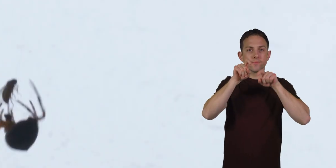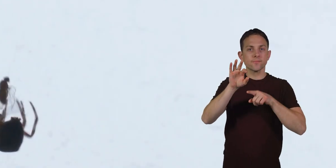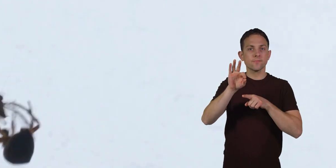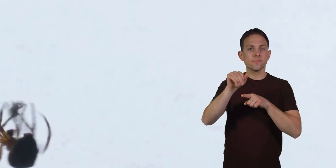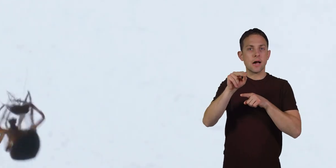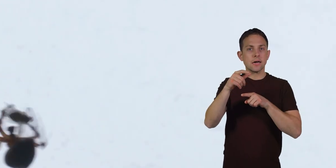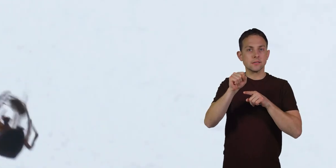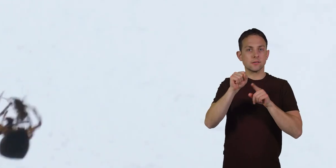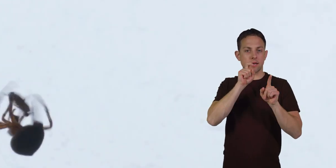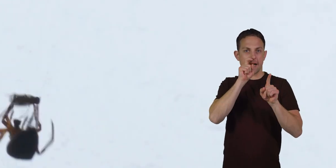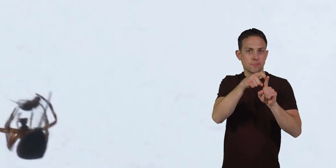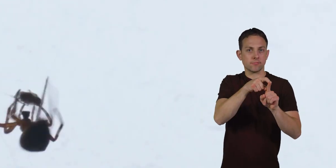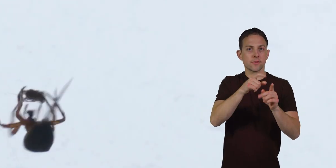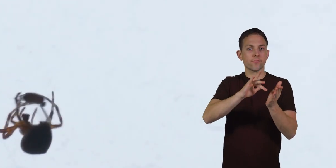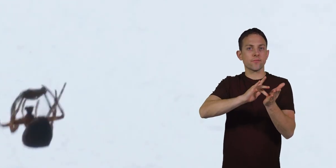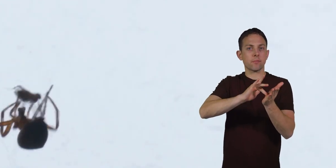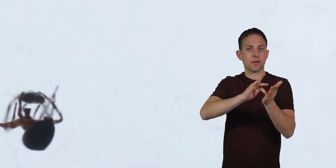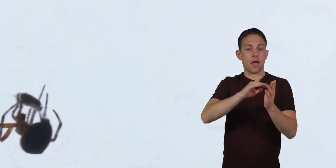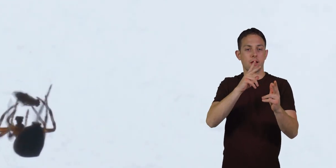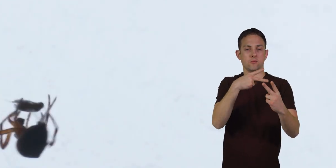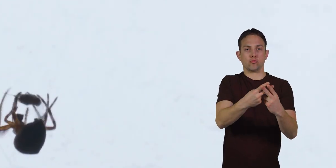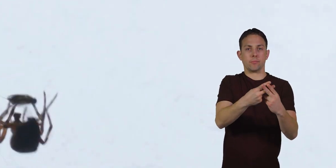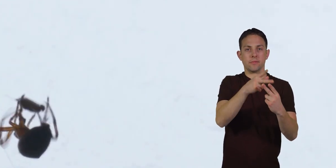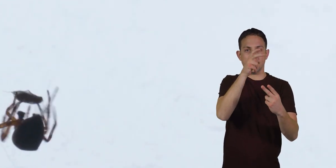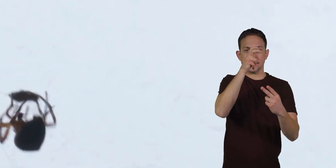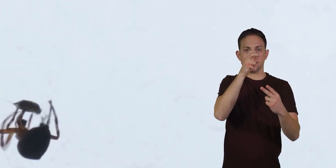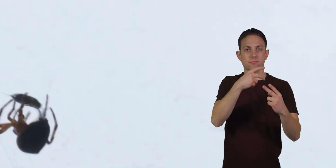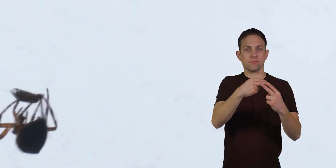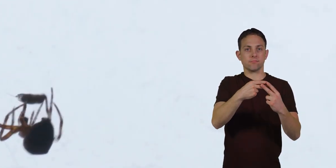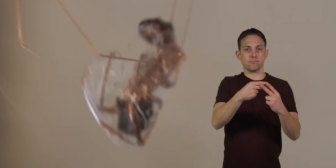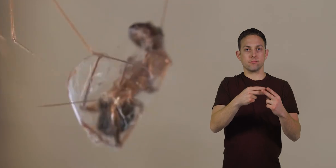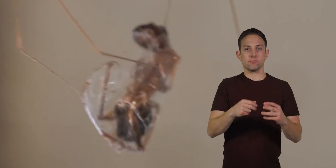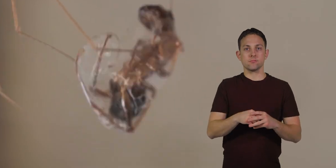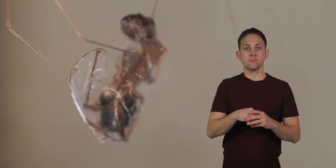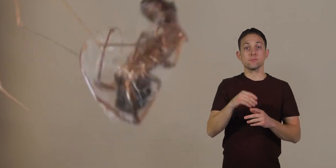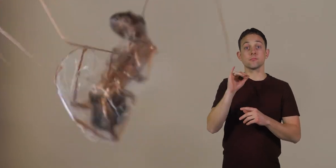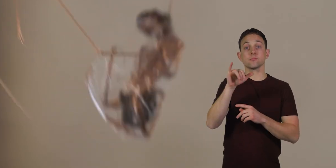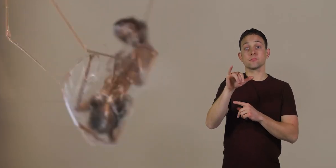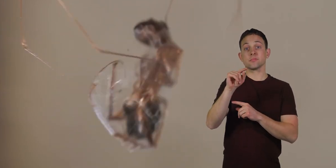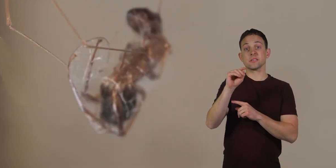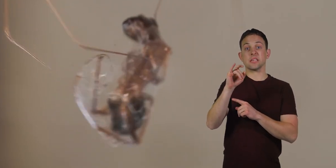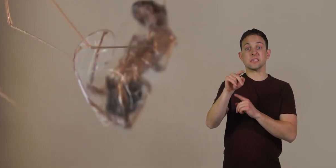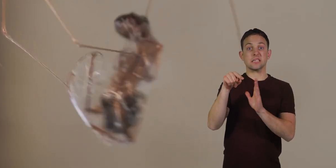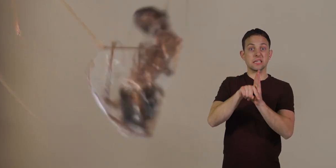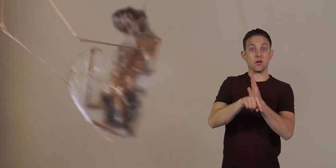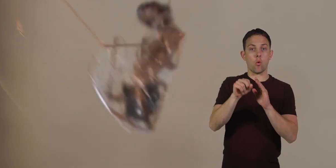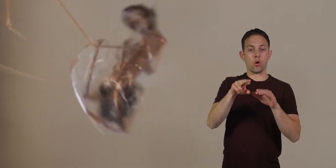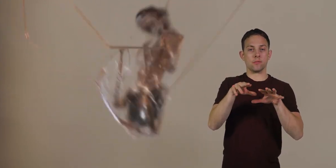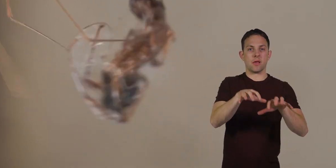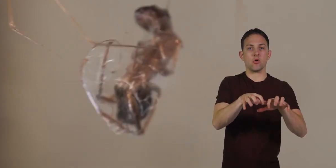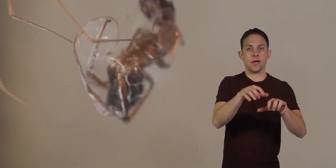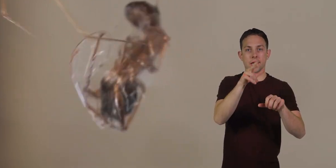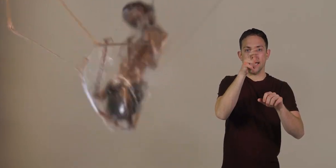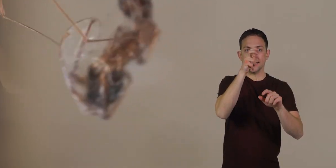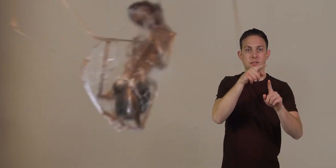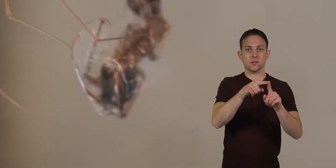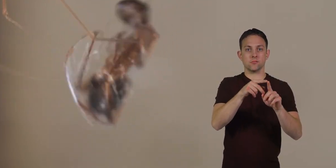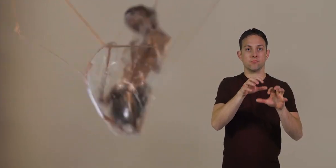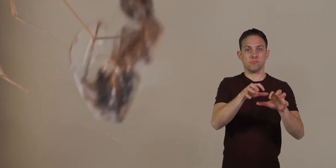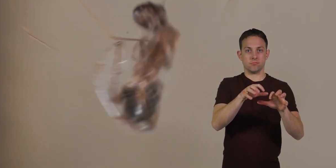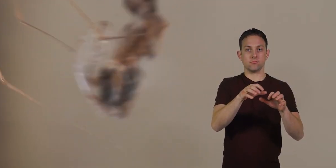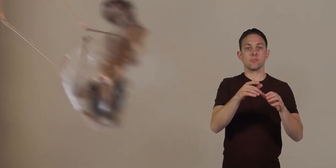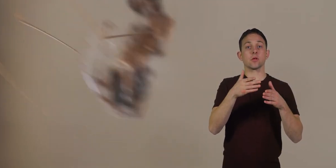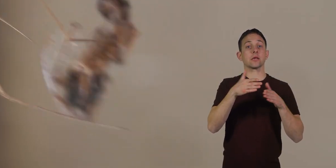its fangs to inject venom into the trapped insect. The toxin kills or paralyzes the insect,